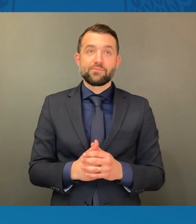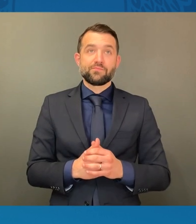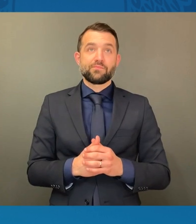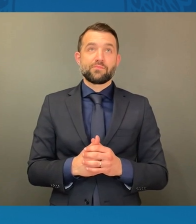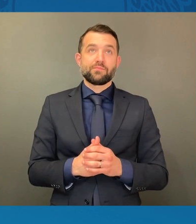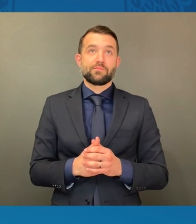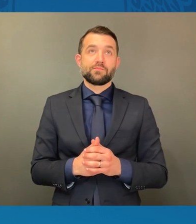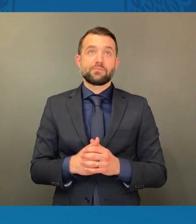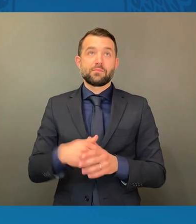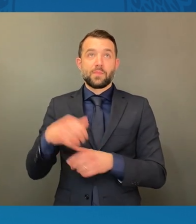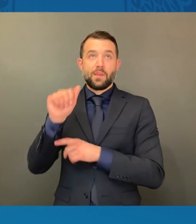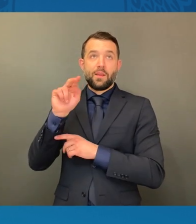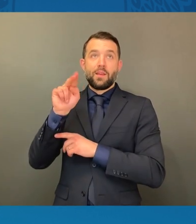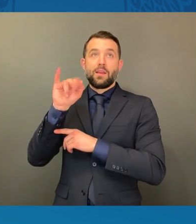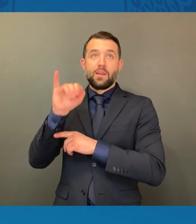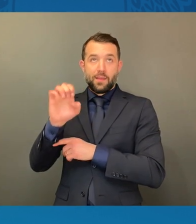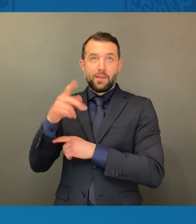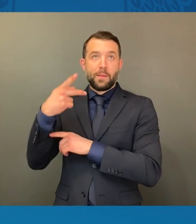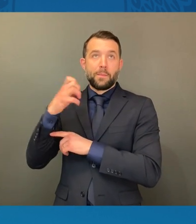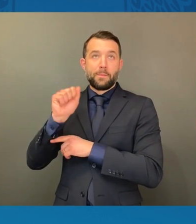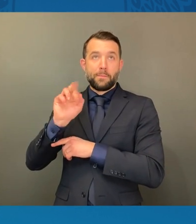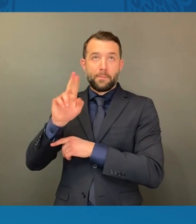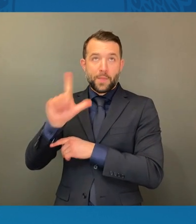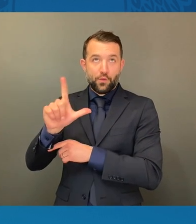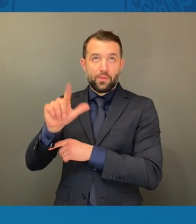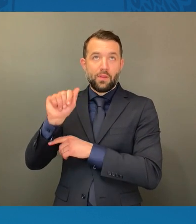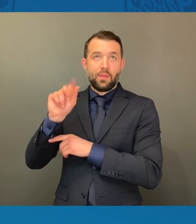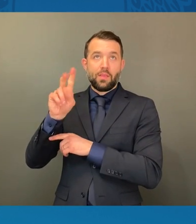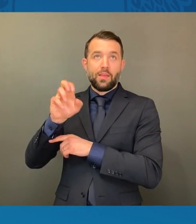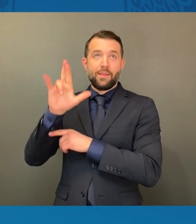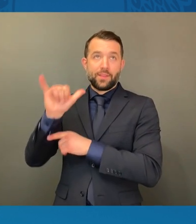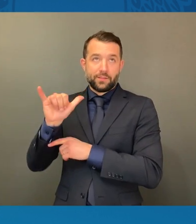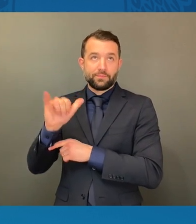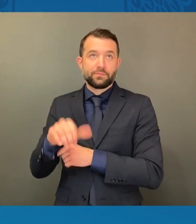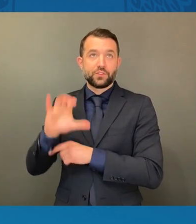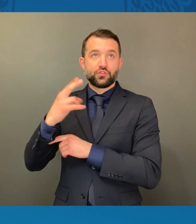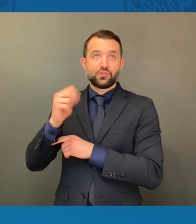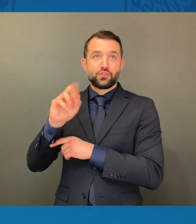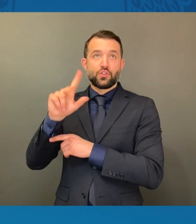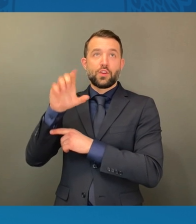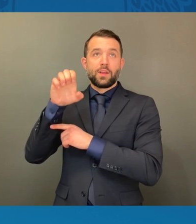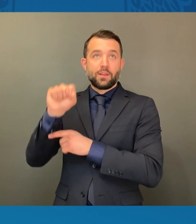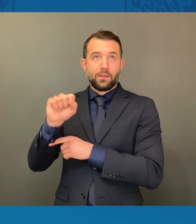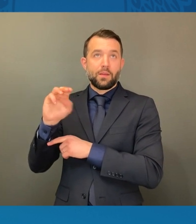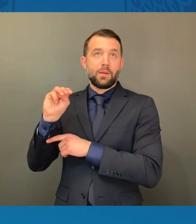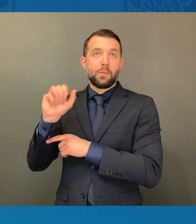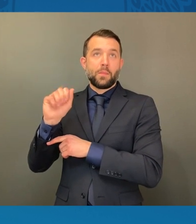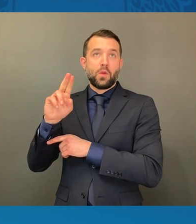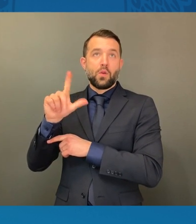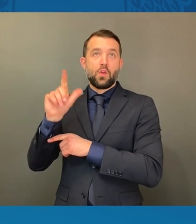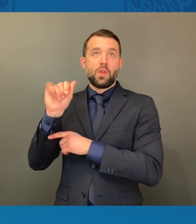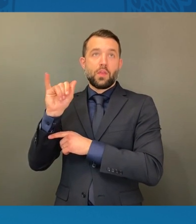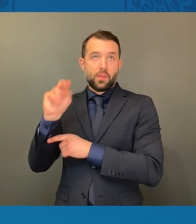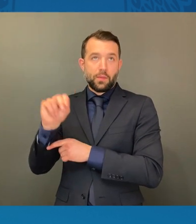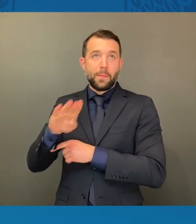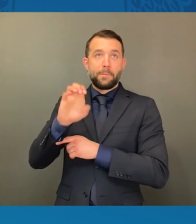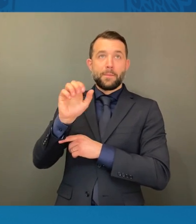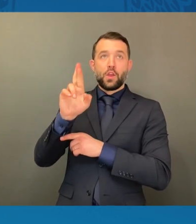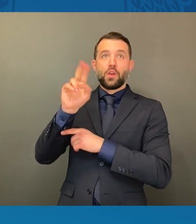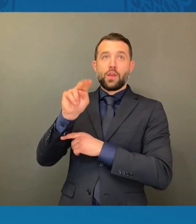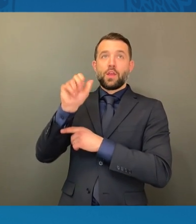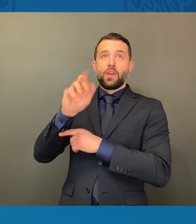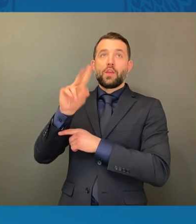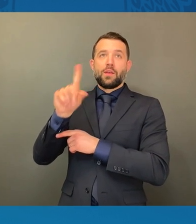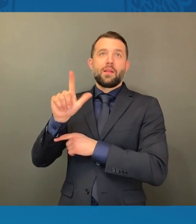Charles Malden, Bernard Lafayette, Cheyenne Webb Christberg.